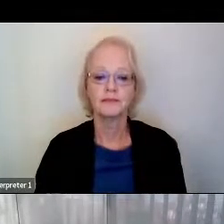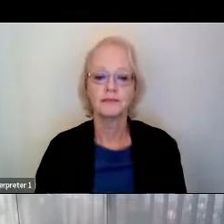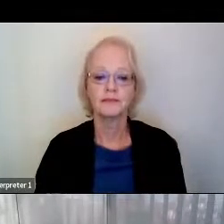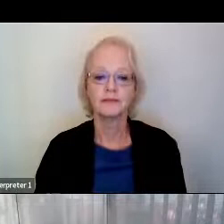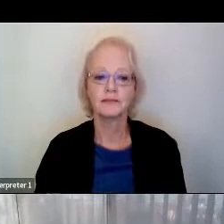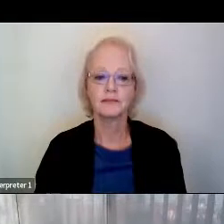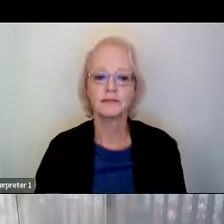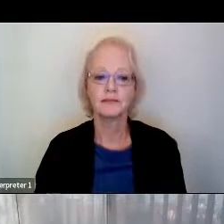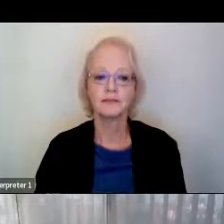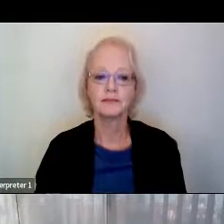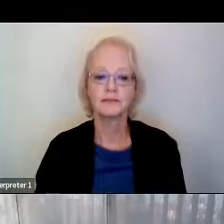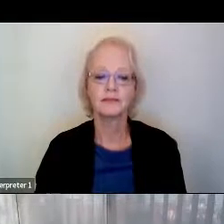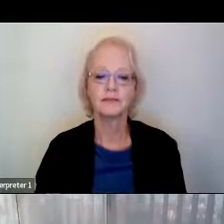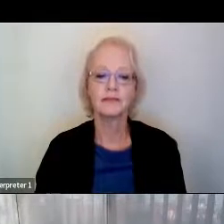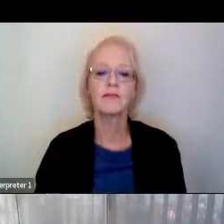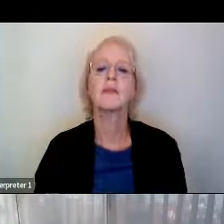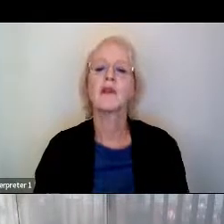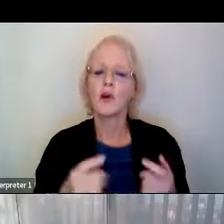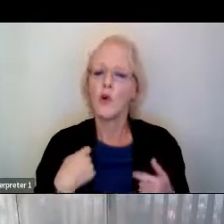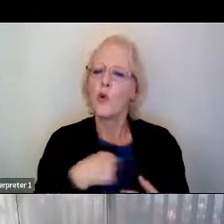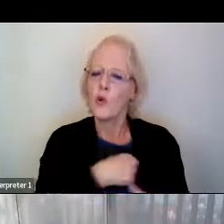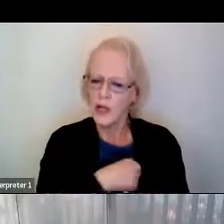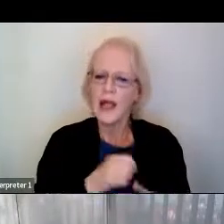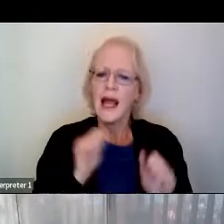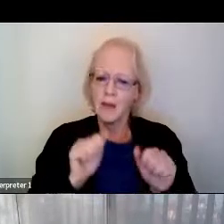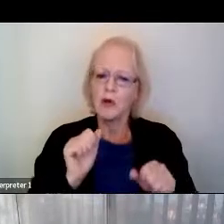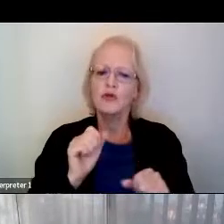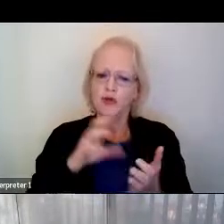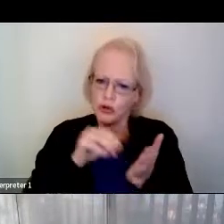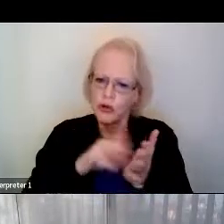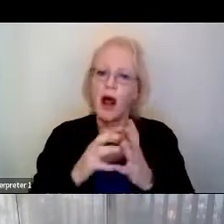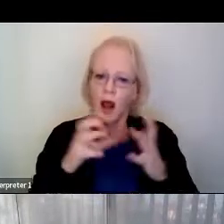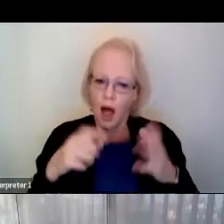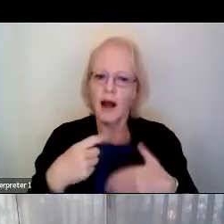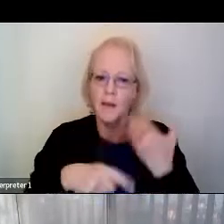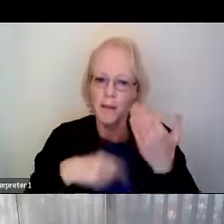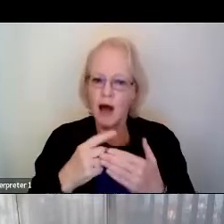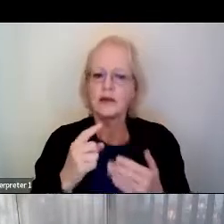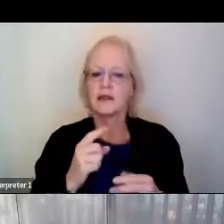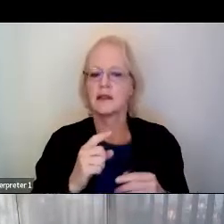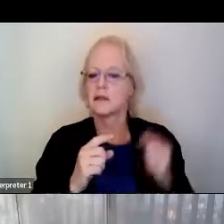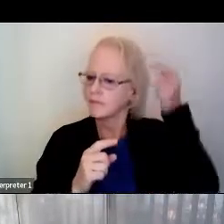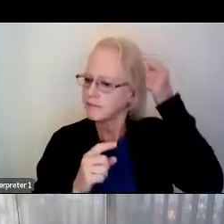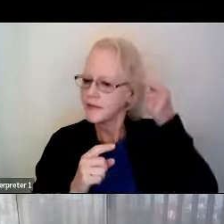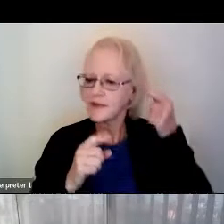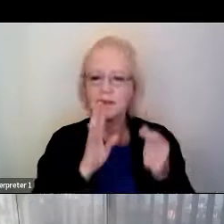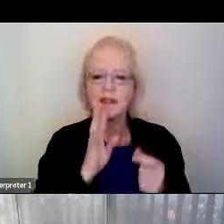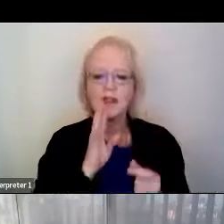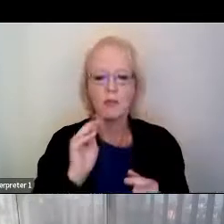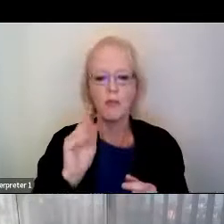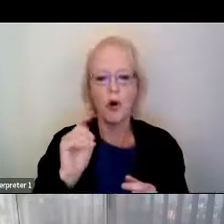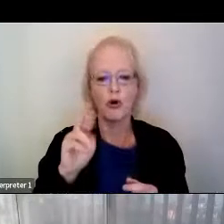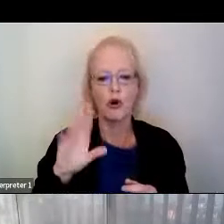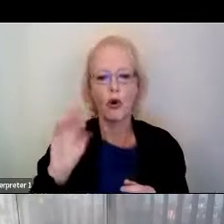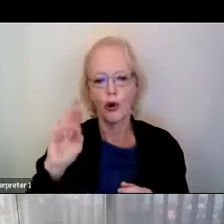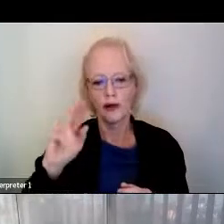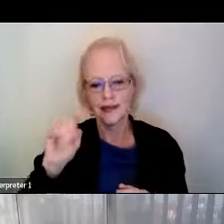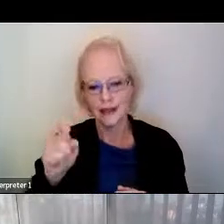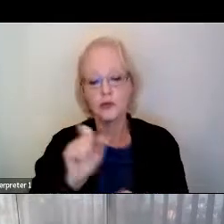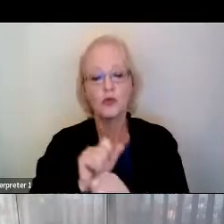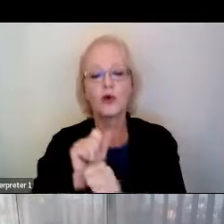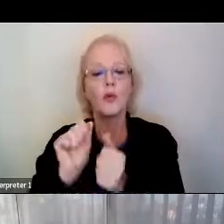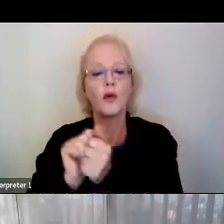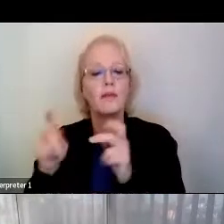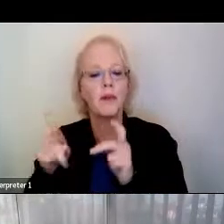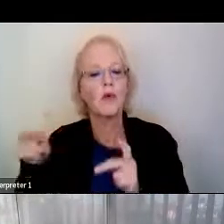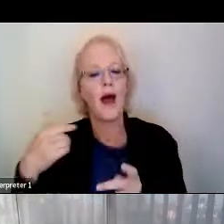And so we've been able to learn a lot about speech motor cortex by working with epilepsy patients. Epilepsy patients are in